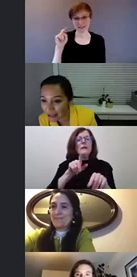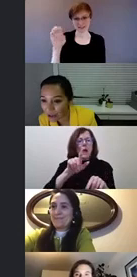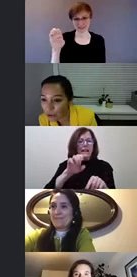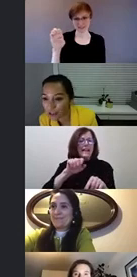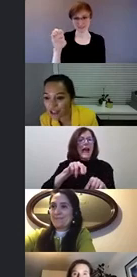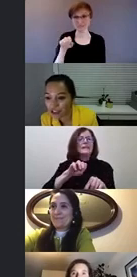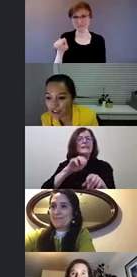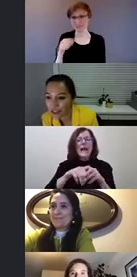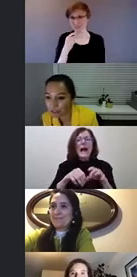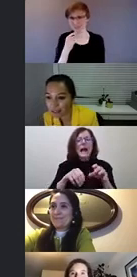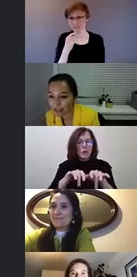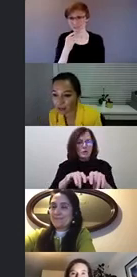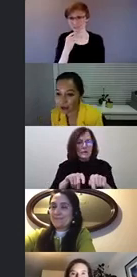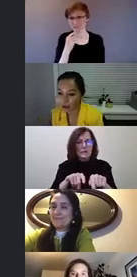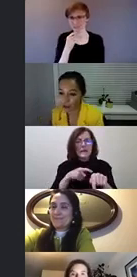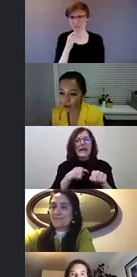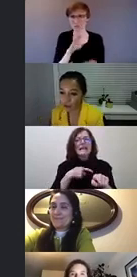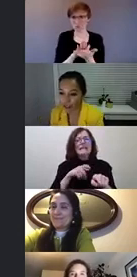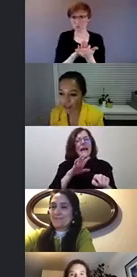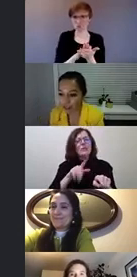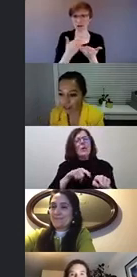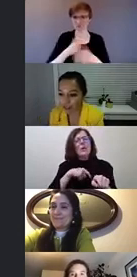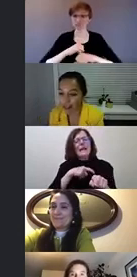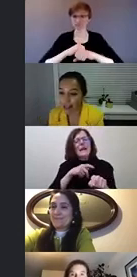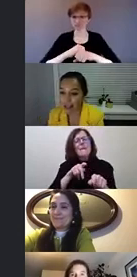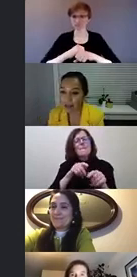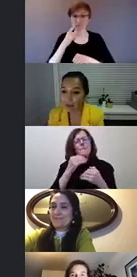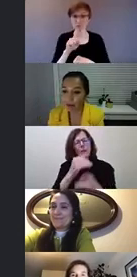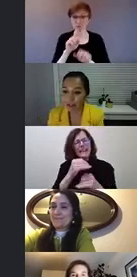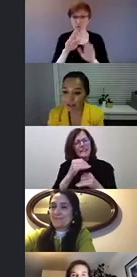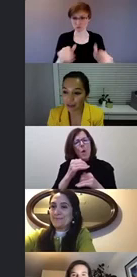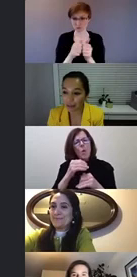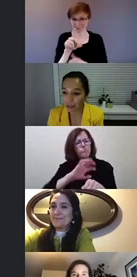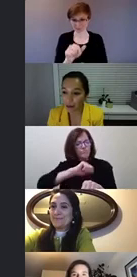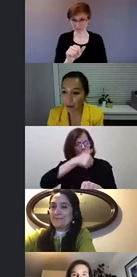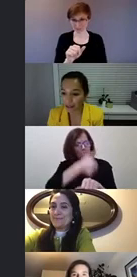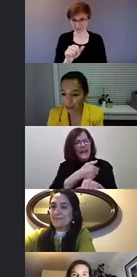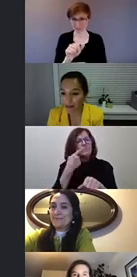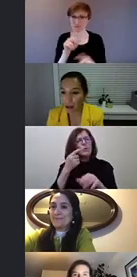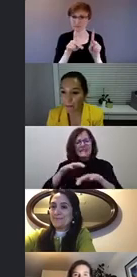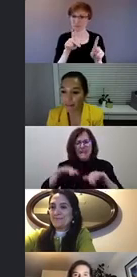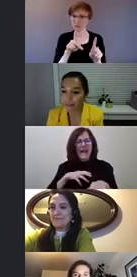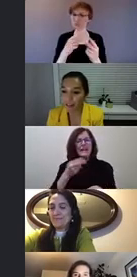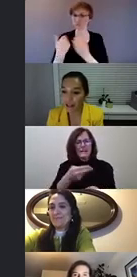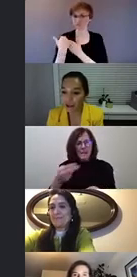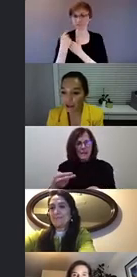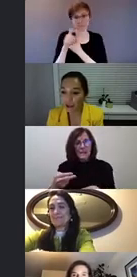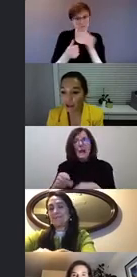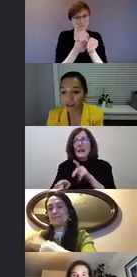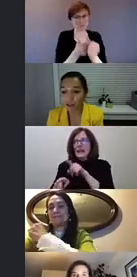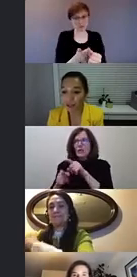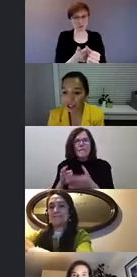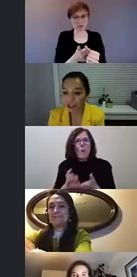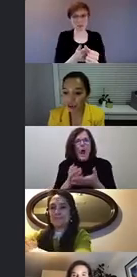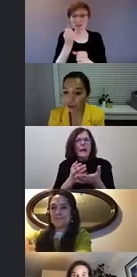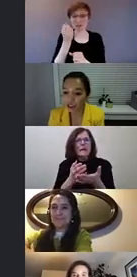that in schools protections are in place for our children with disabilities, and people are accountable and upholding them. But defending our children